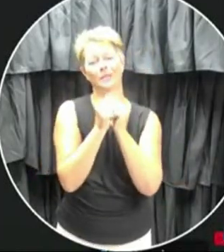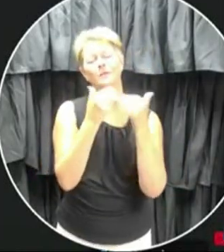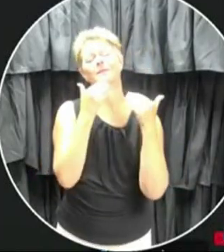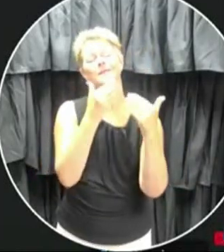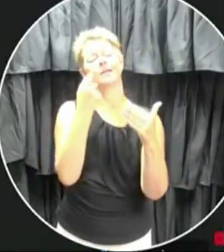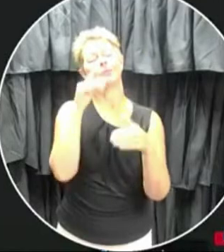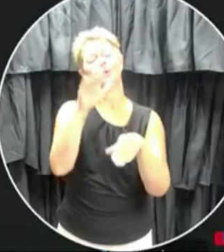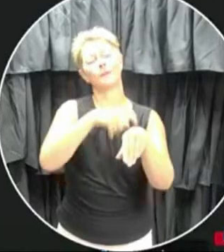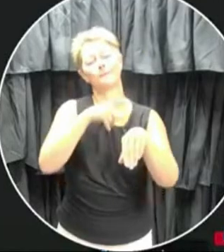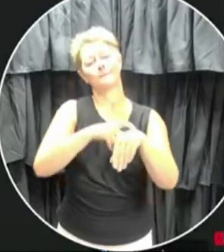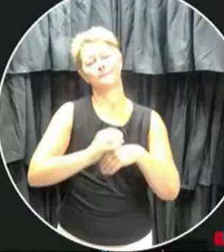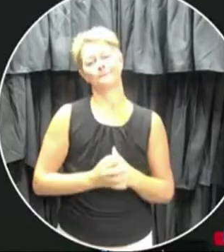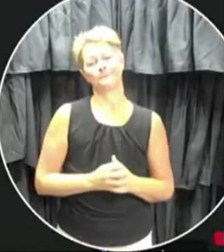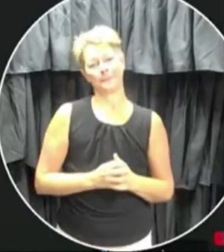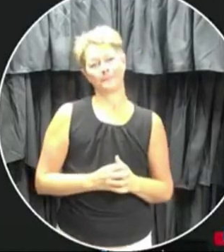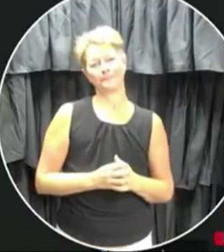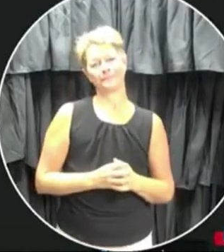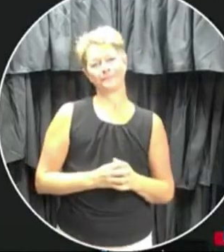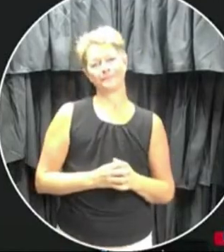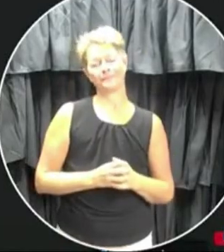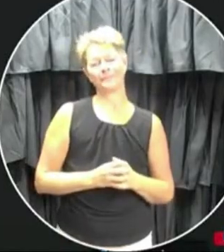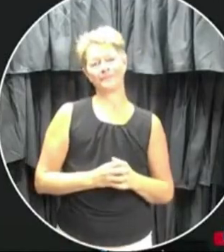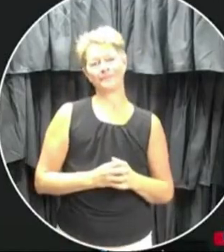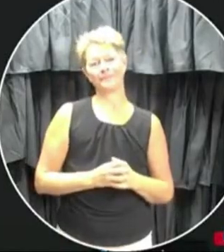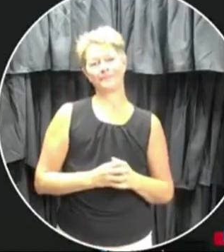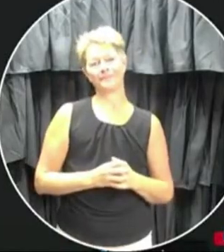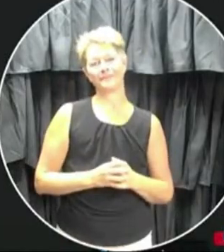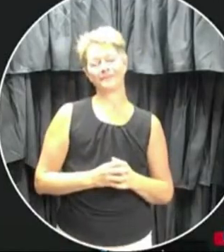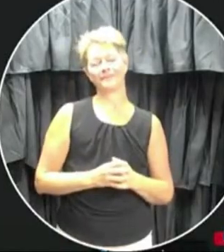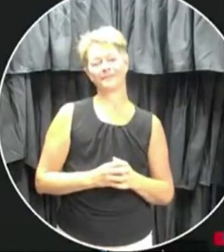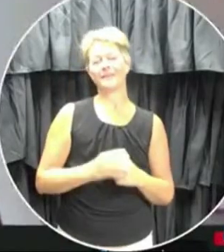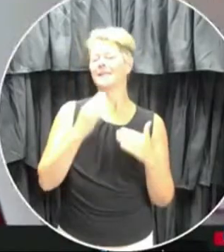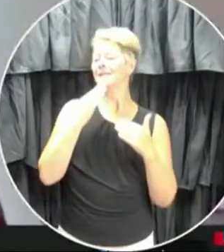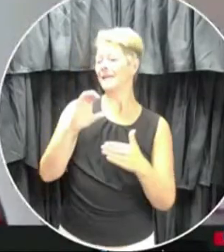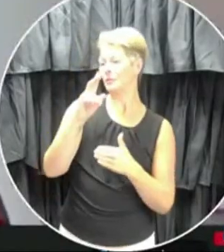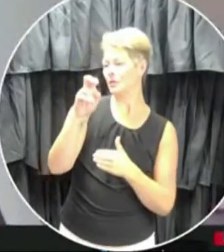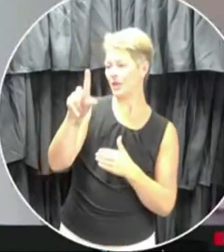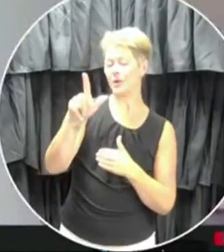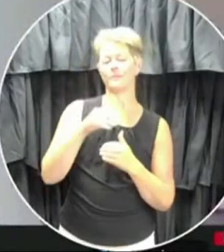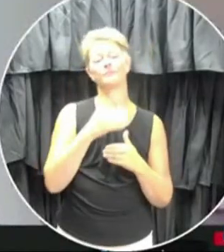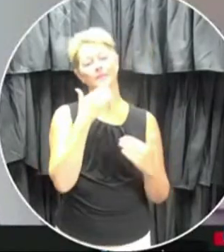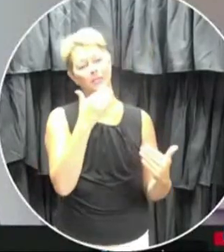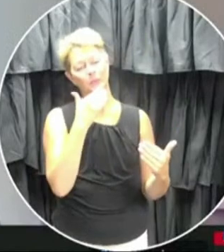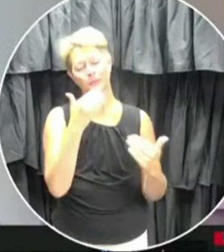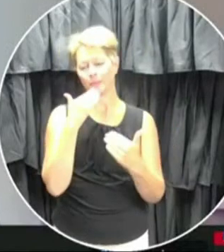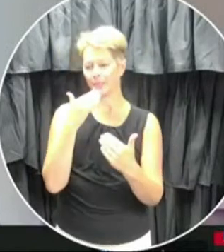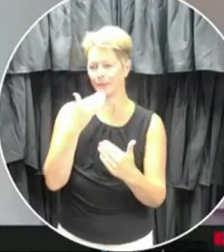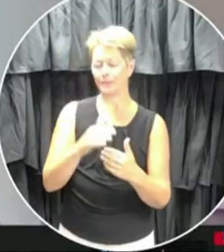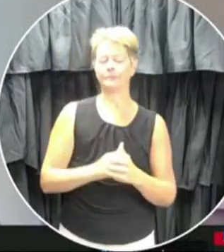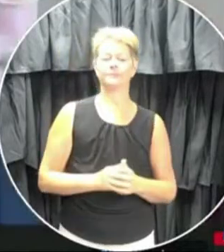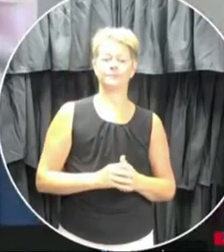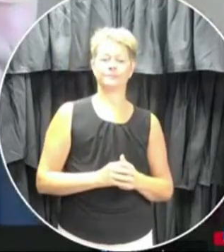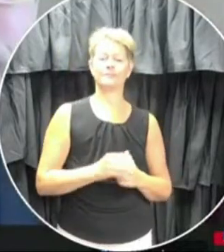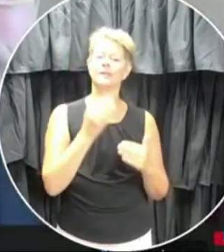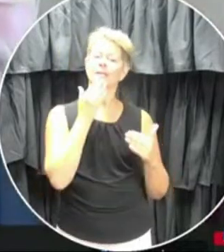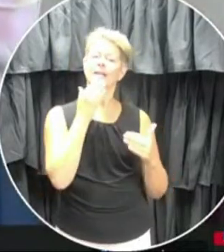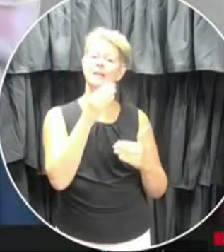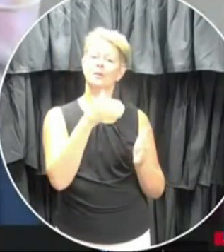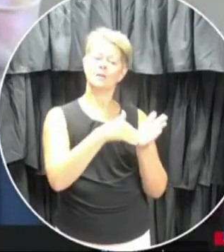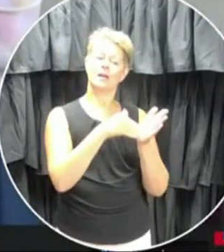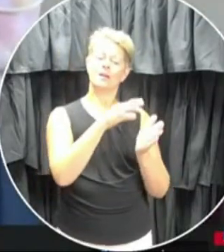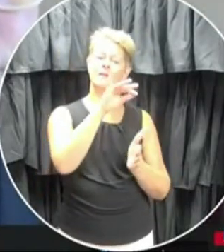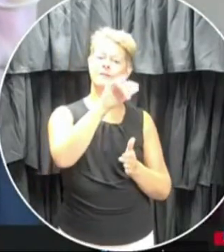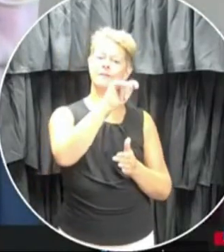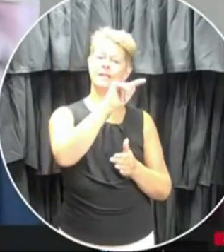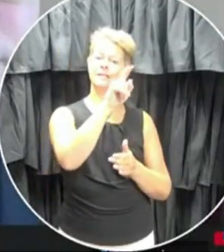for your time today. Thank you, Cheryl. Thanks everybody. Thank you, Dr. Fitzgerald for doing that piece.